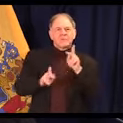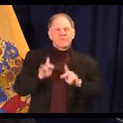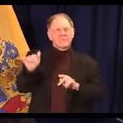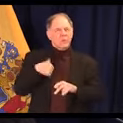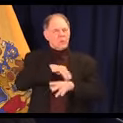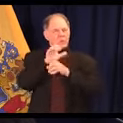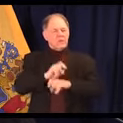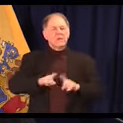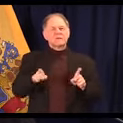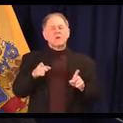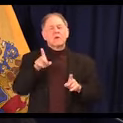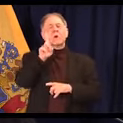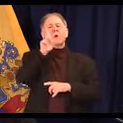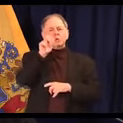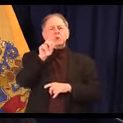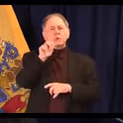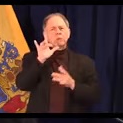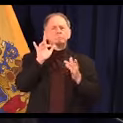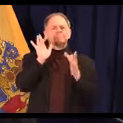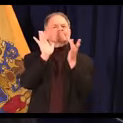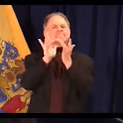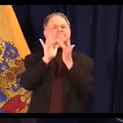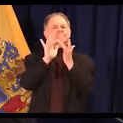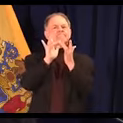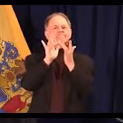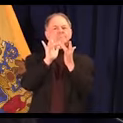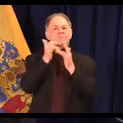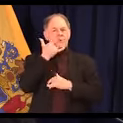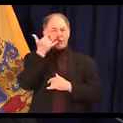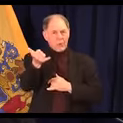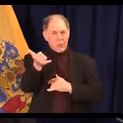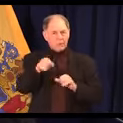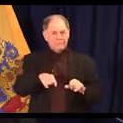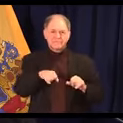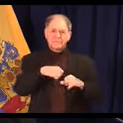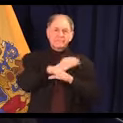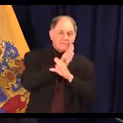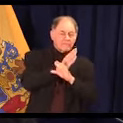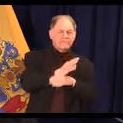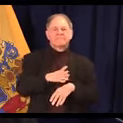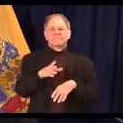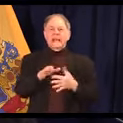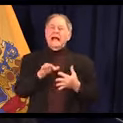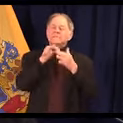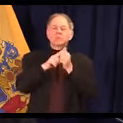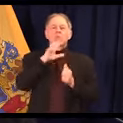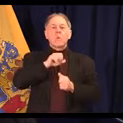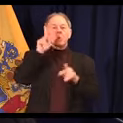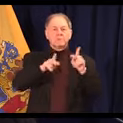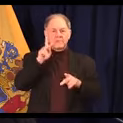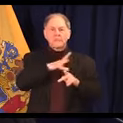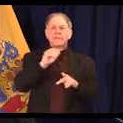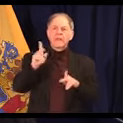So reach out. Talk to your family and friends, especially the elderly or those with disabilities. Maintain,